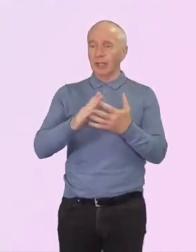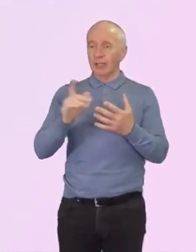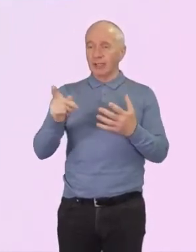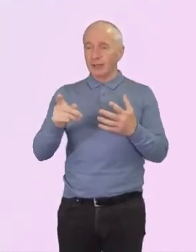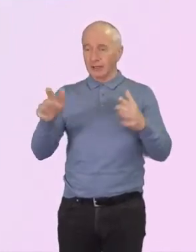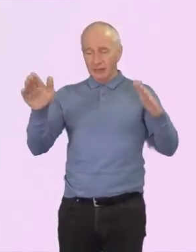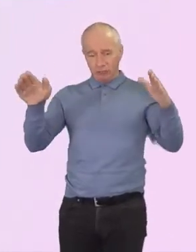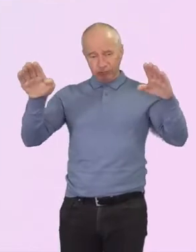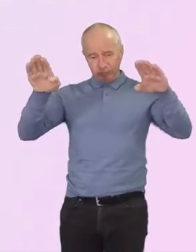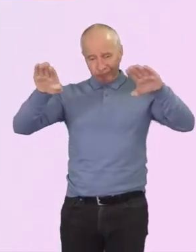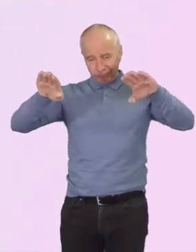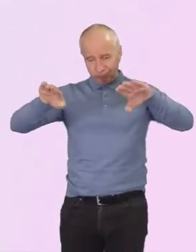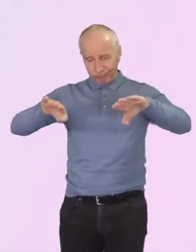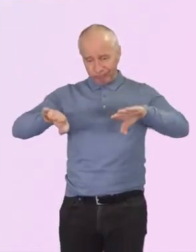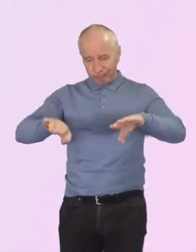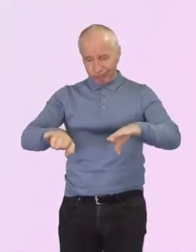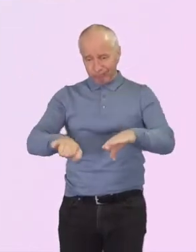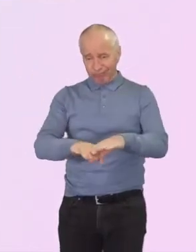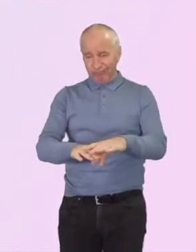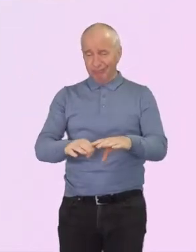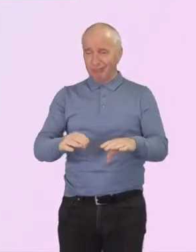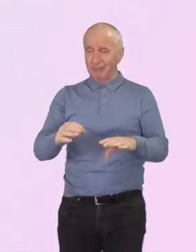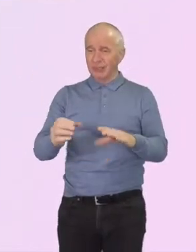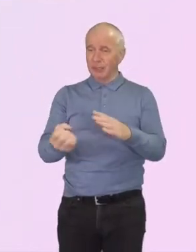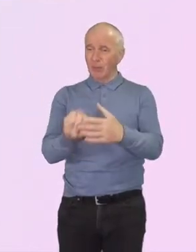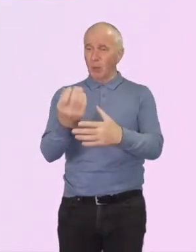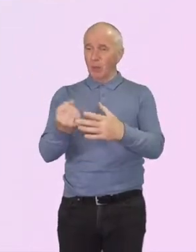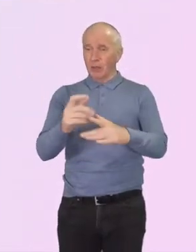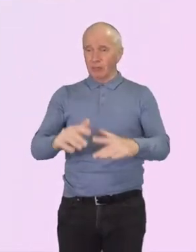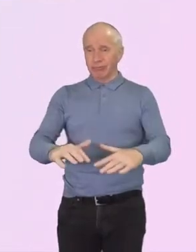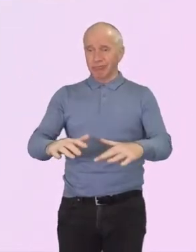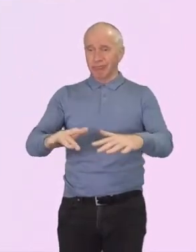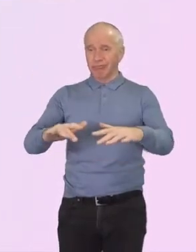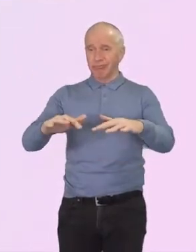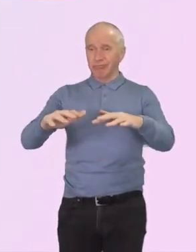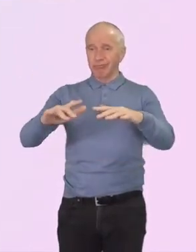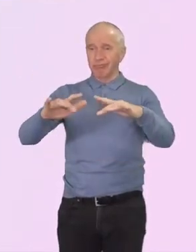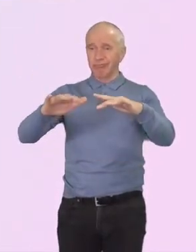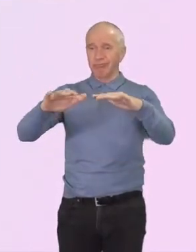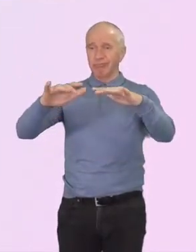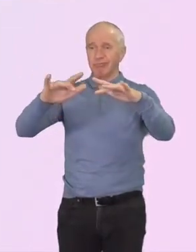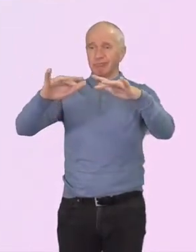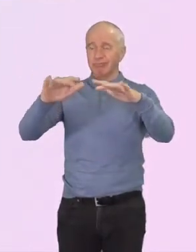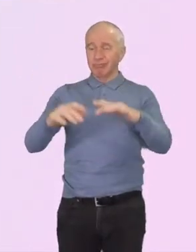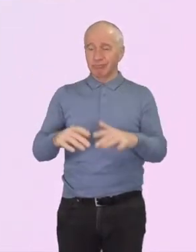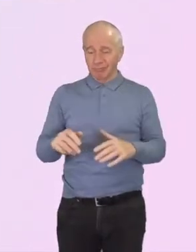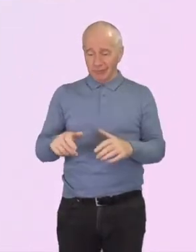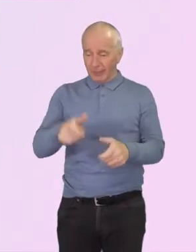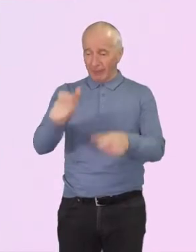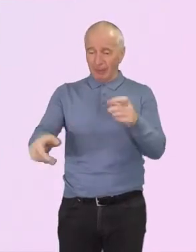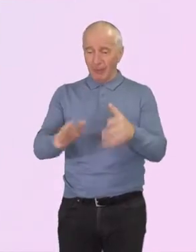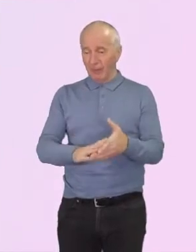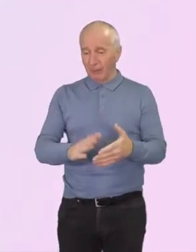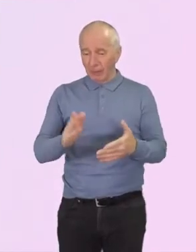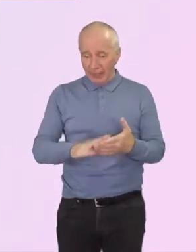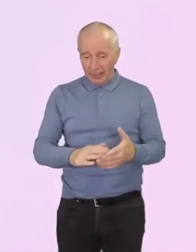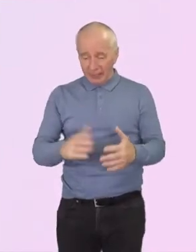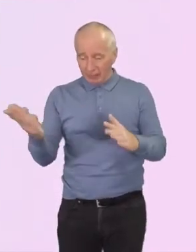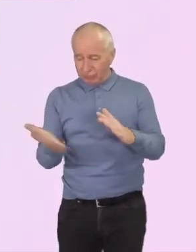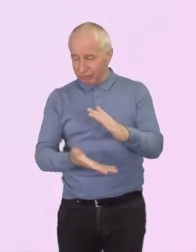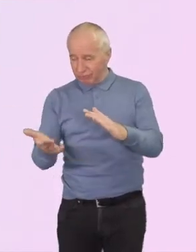below a beautiful sunset as our neighbours slash and burn their back gardens in order to plant crops.